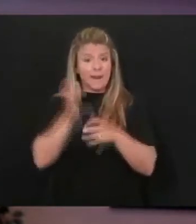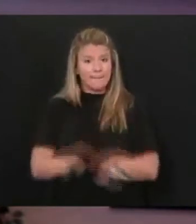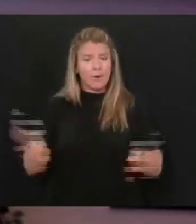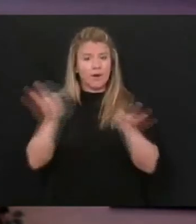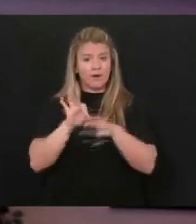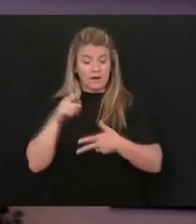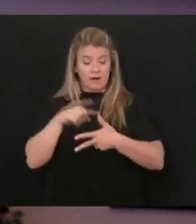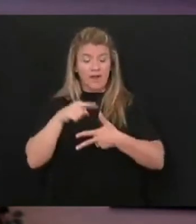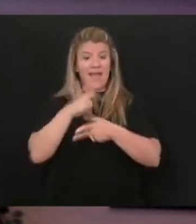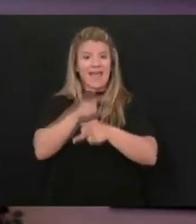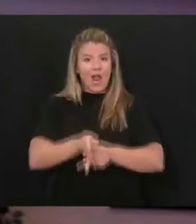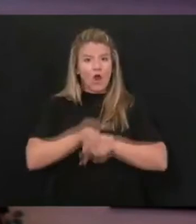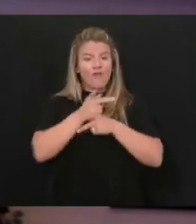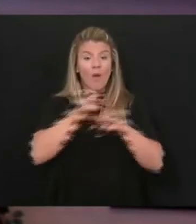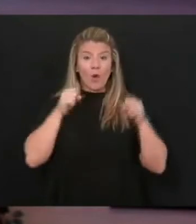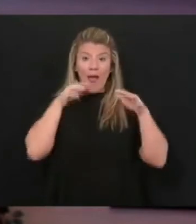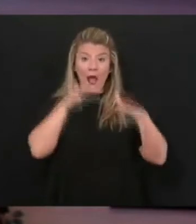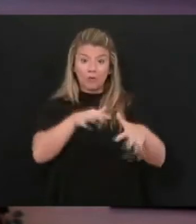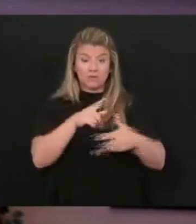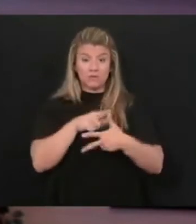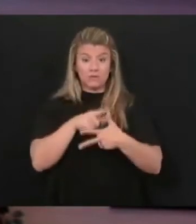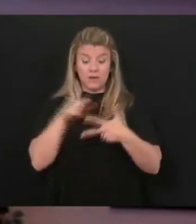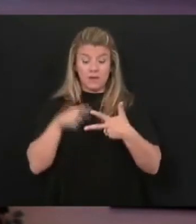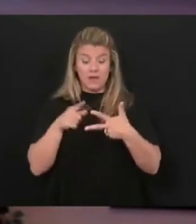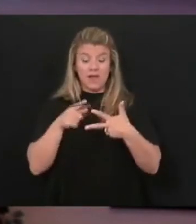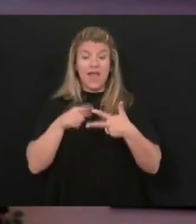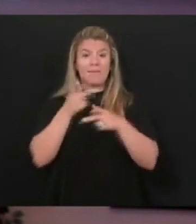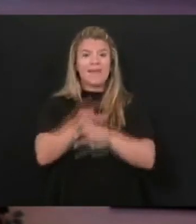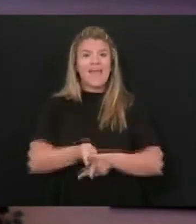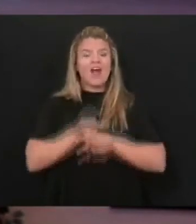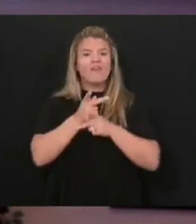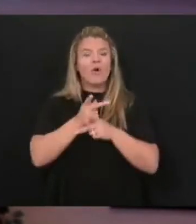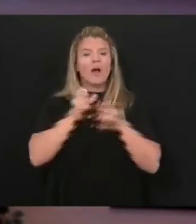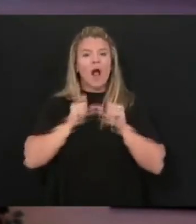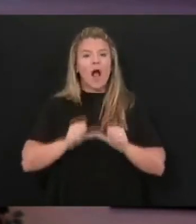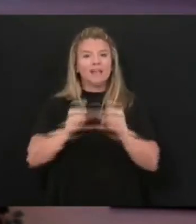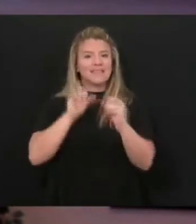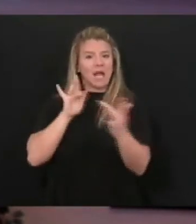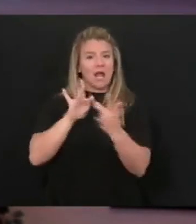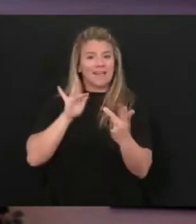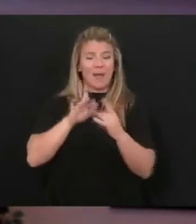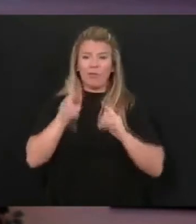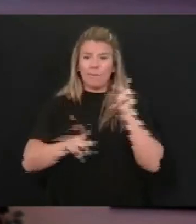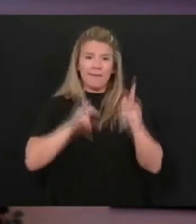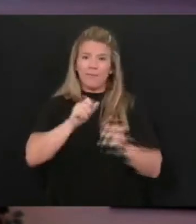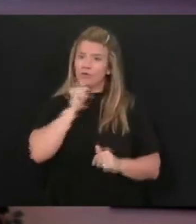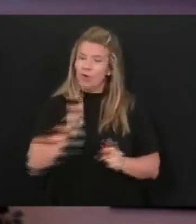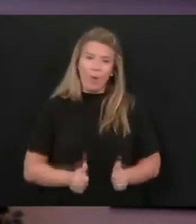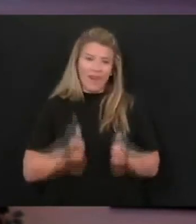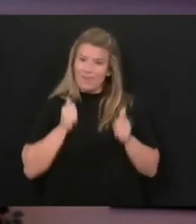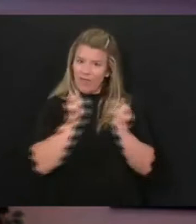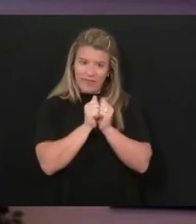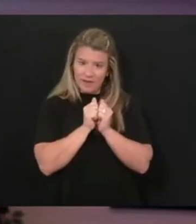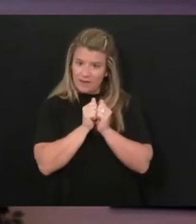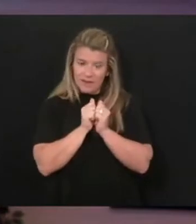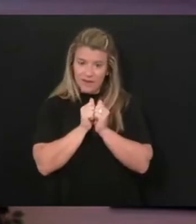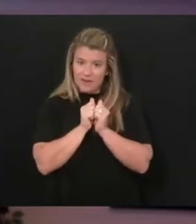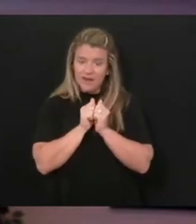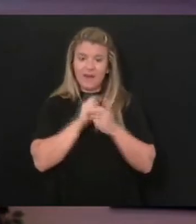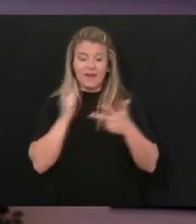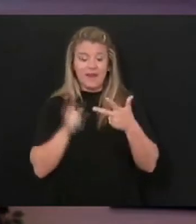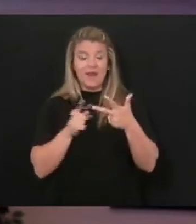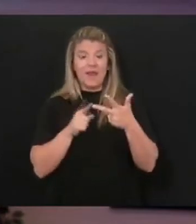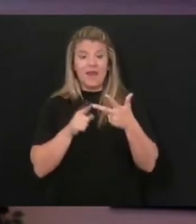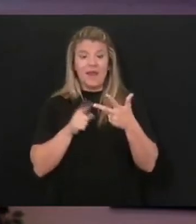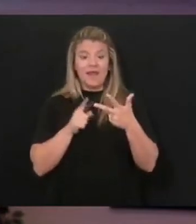crowds, to be careful about constant contact with people that you don't live with all the time, and to be